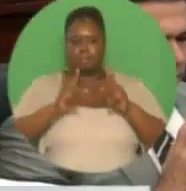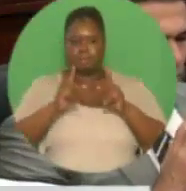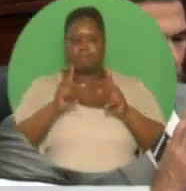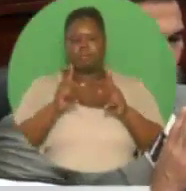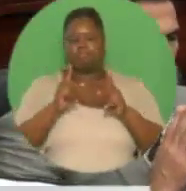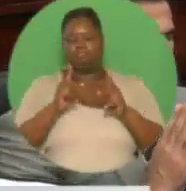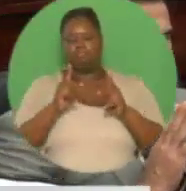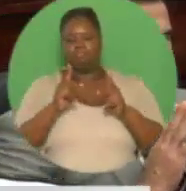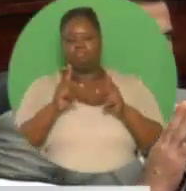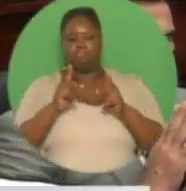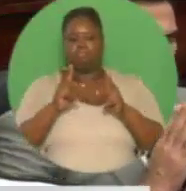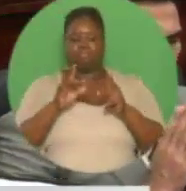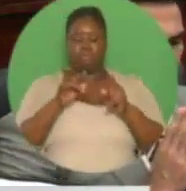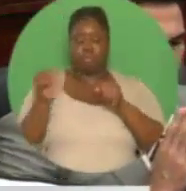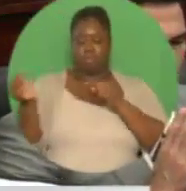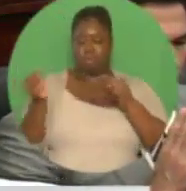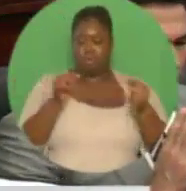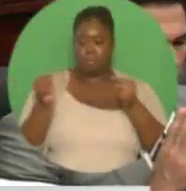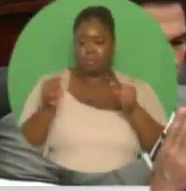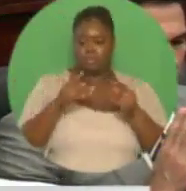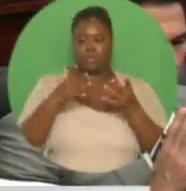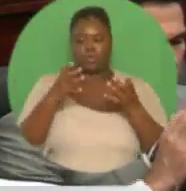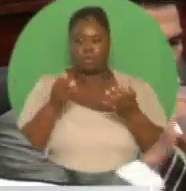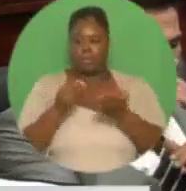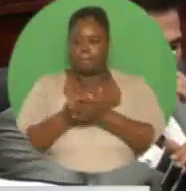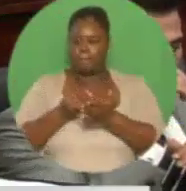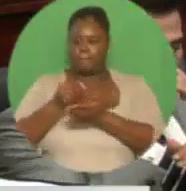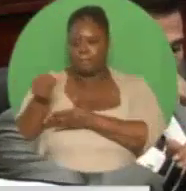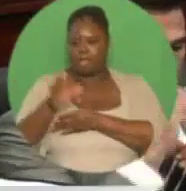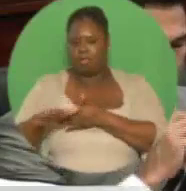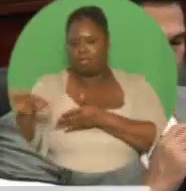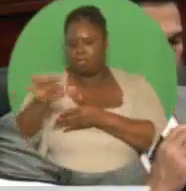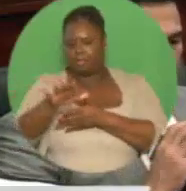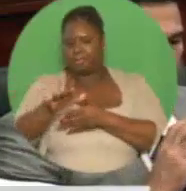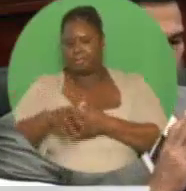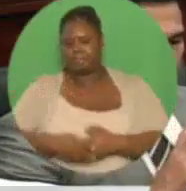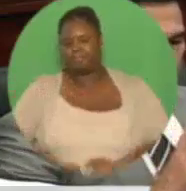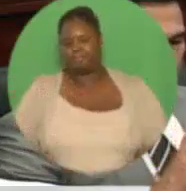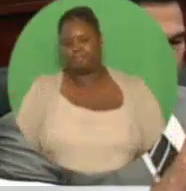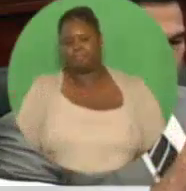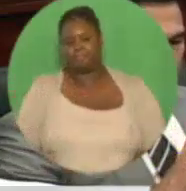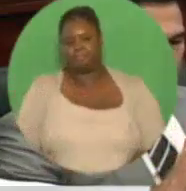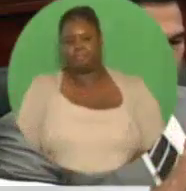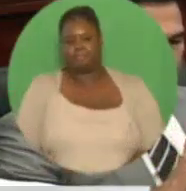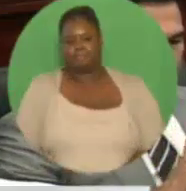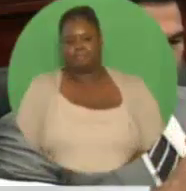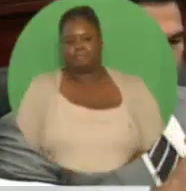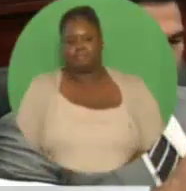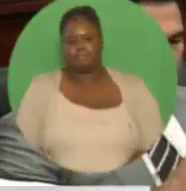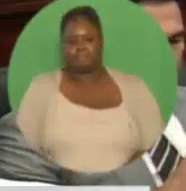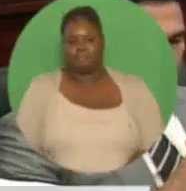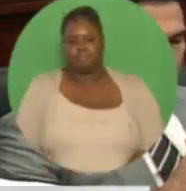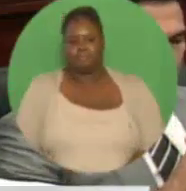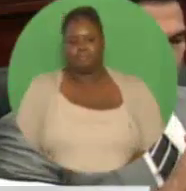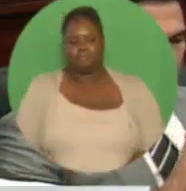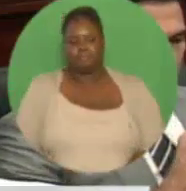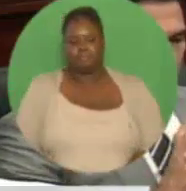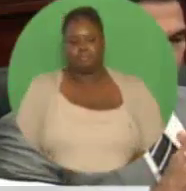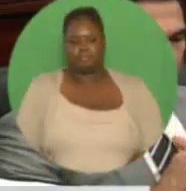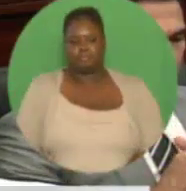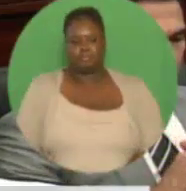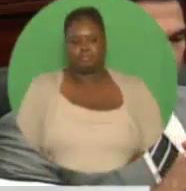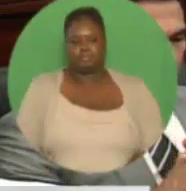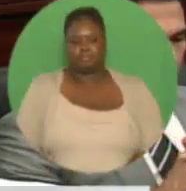competitive bids relevant to their values have been submitted. We will re-advertise the other three properties to secure improved bids. But, Madam